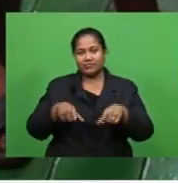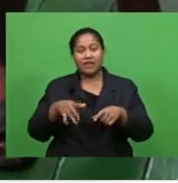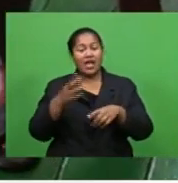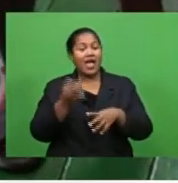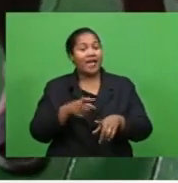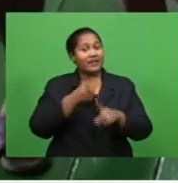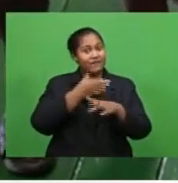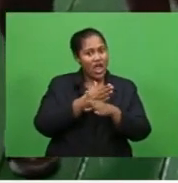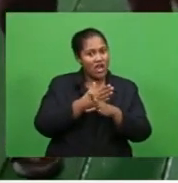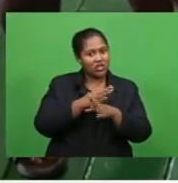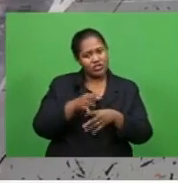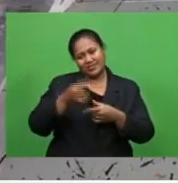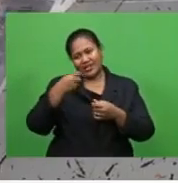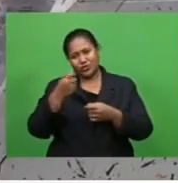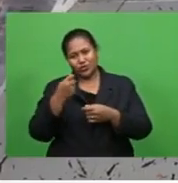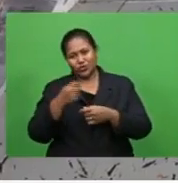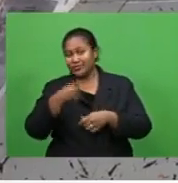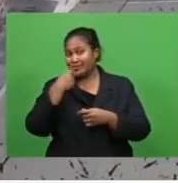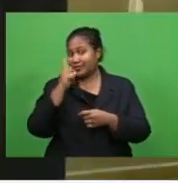be suspended.